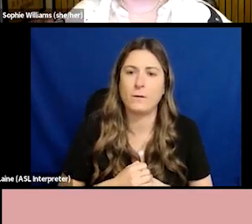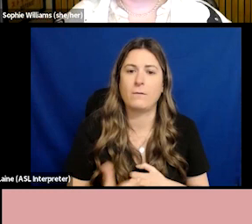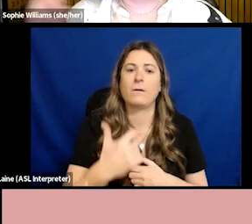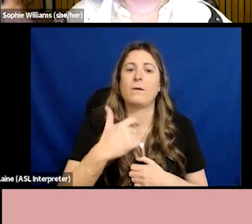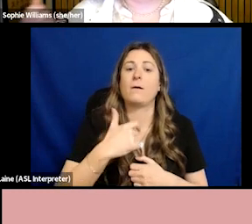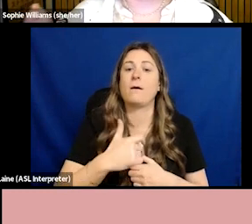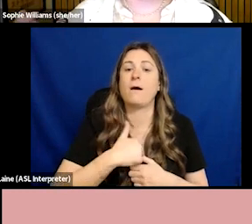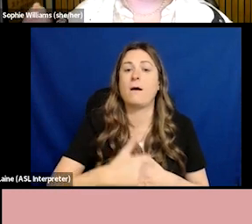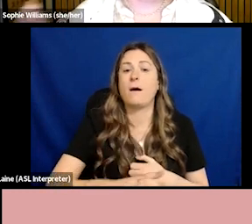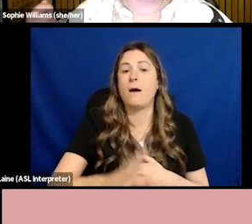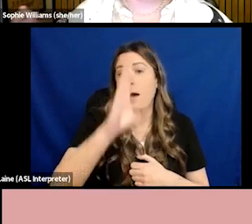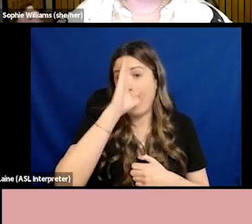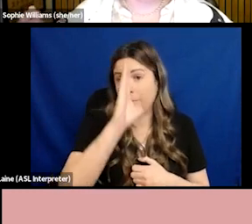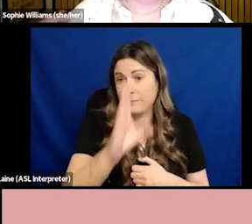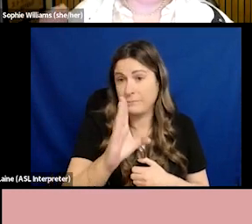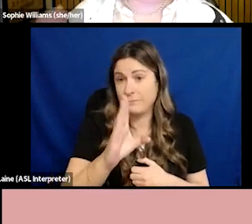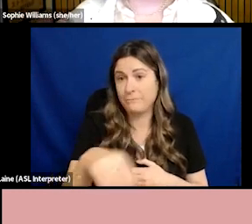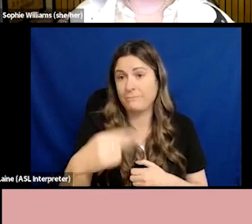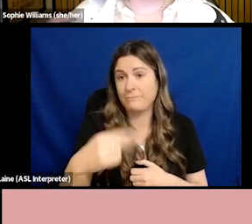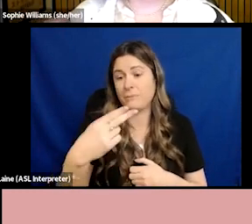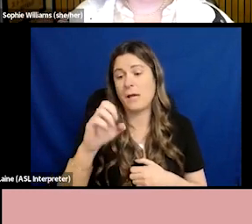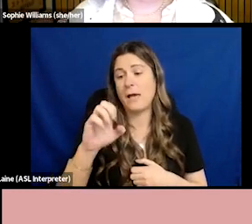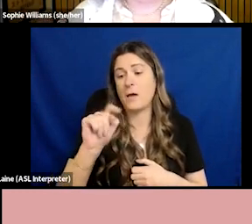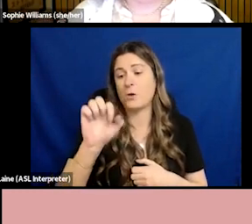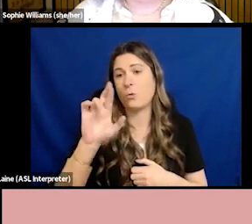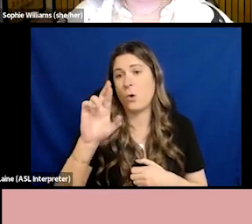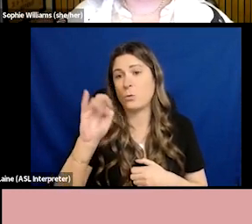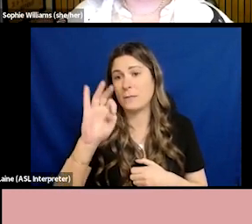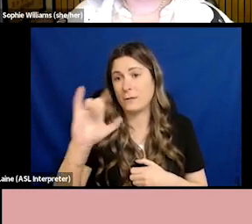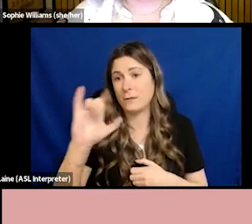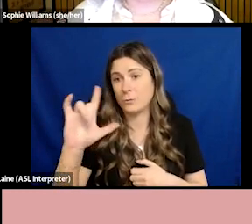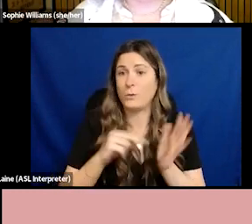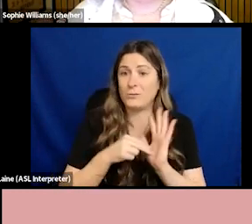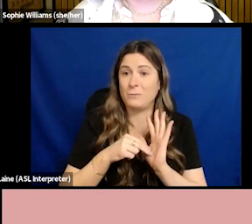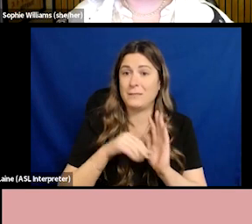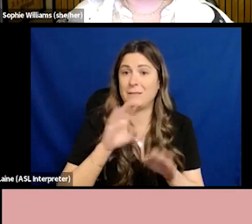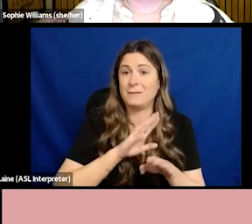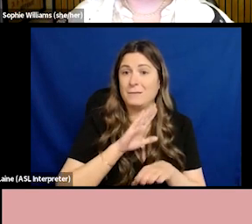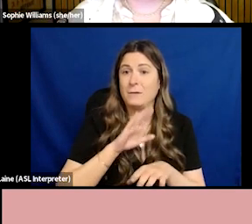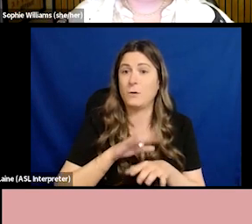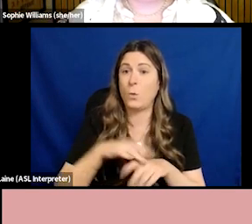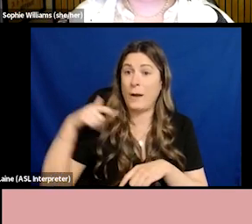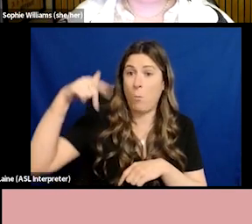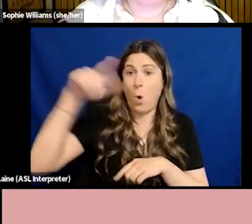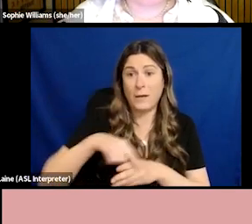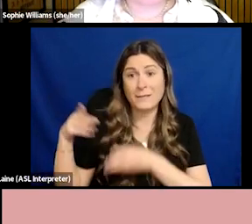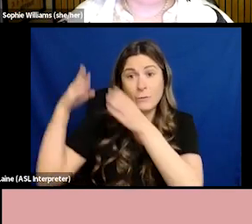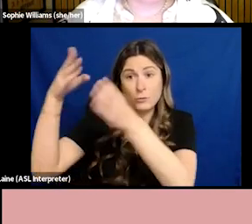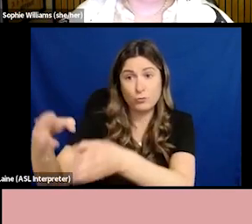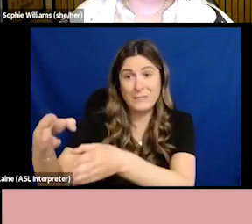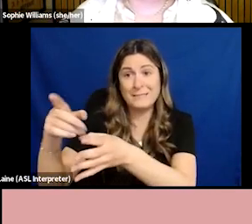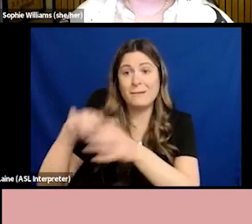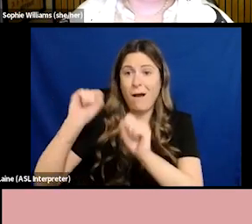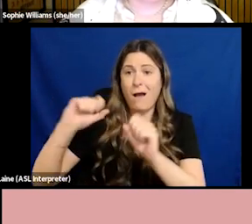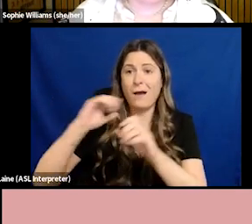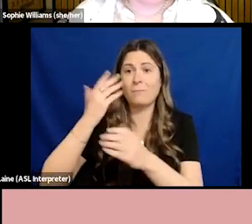walking down the road, holding hands with my partner. I don't need to worry about what the perception will be of my relationship as I move through the